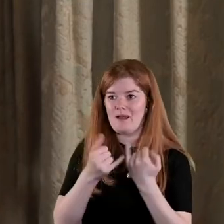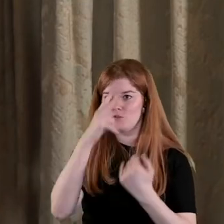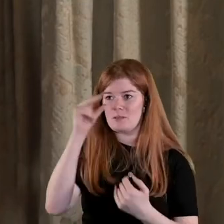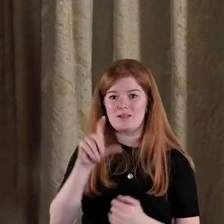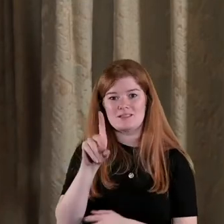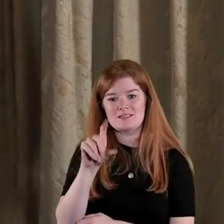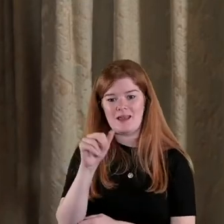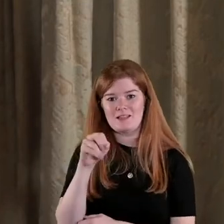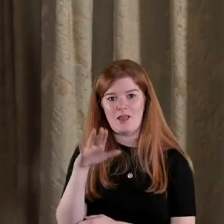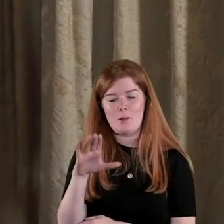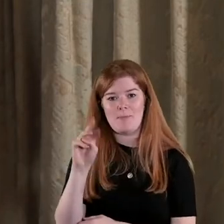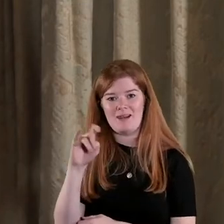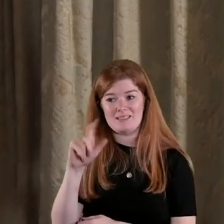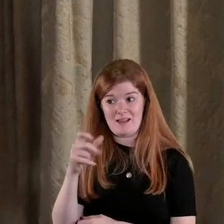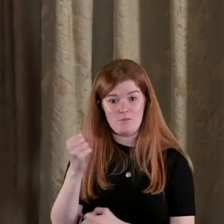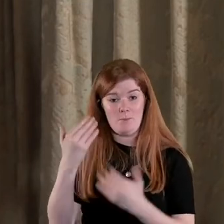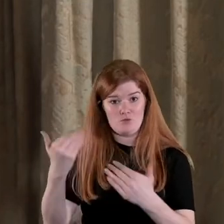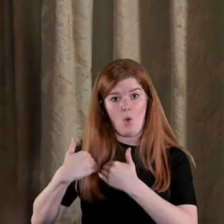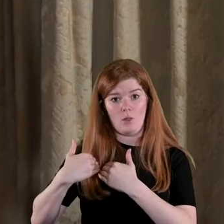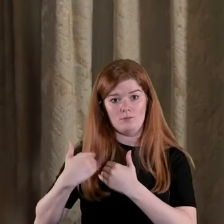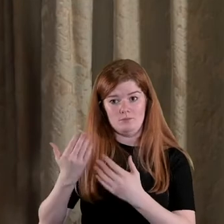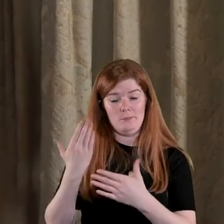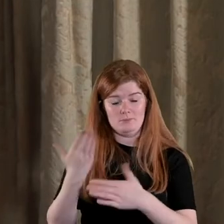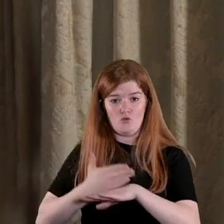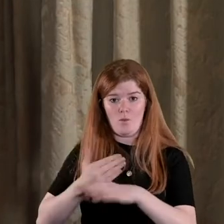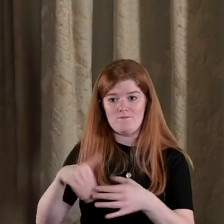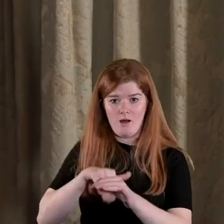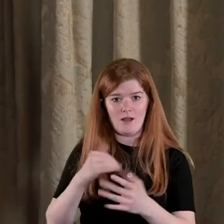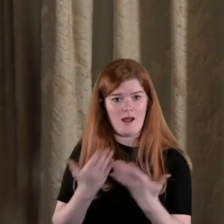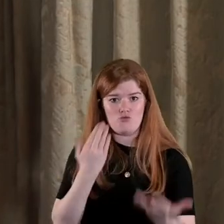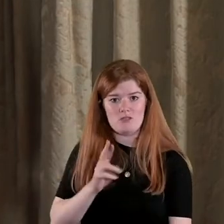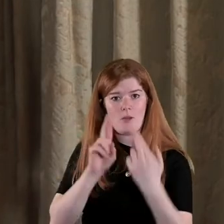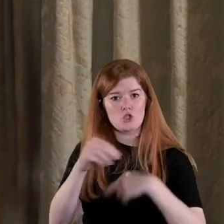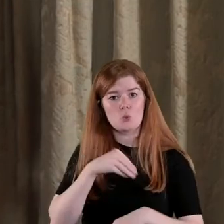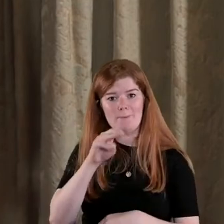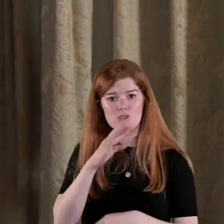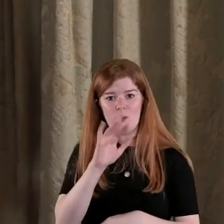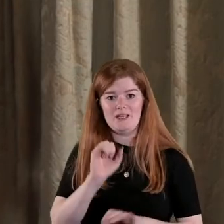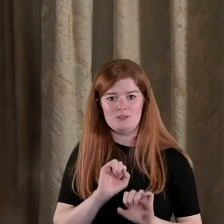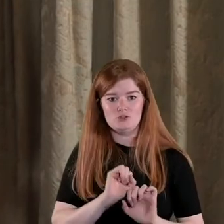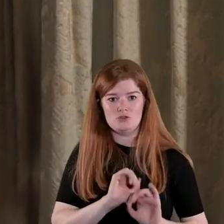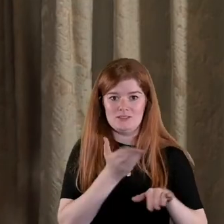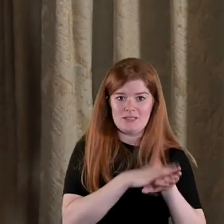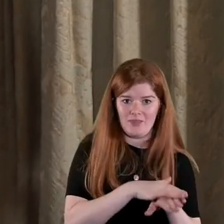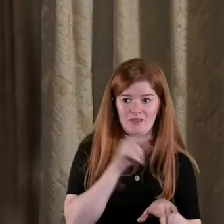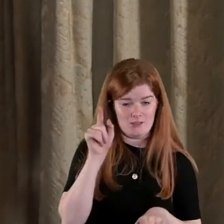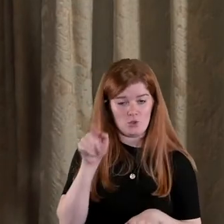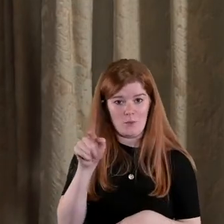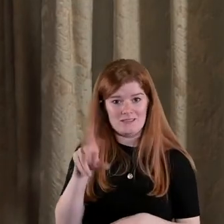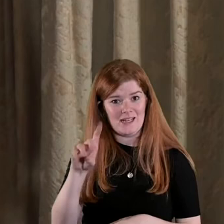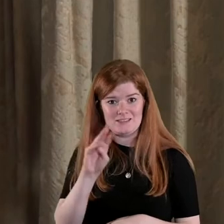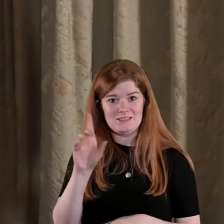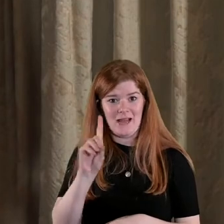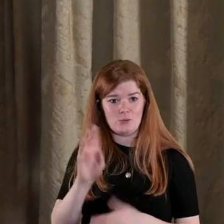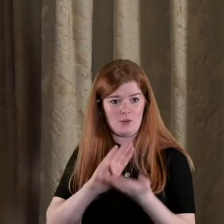Daniel Mannix who plays a big role actually in the response to Max Sweeney and he becomes you know a leading